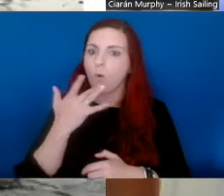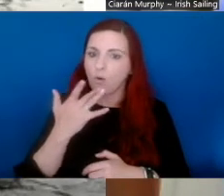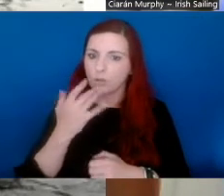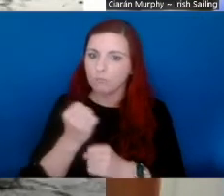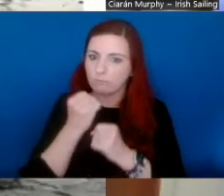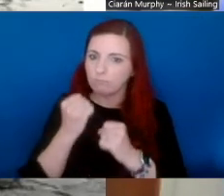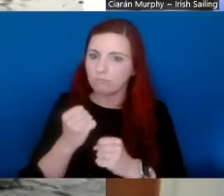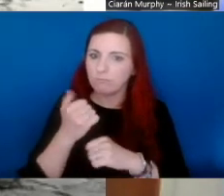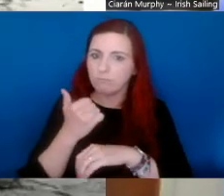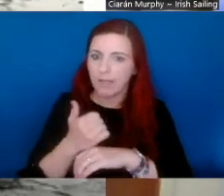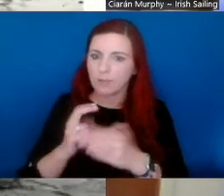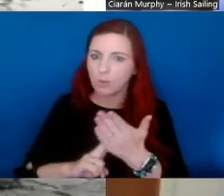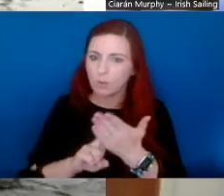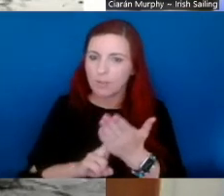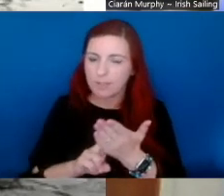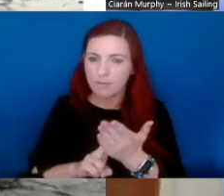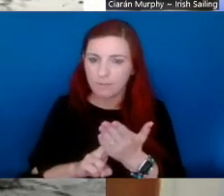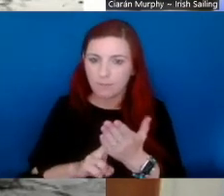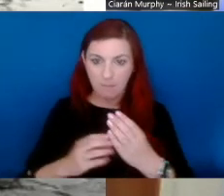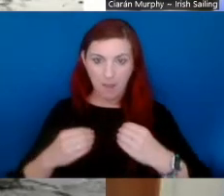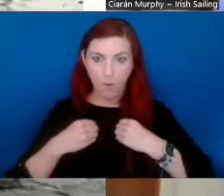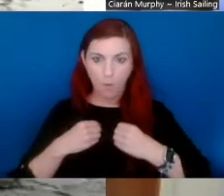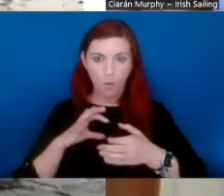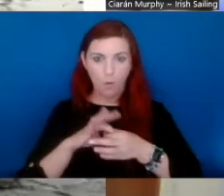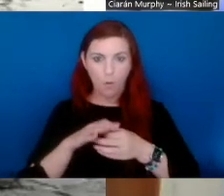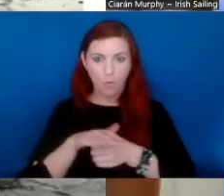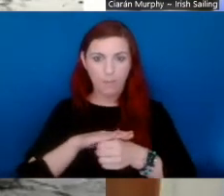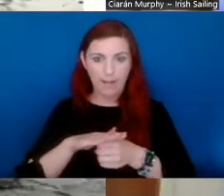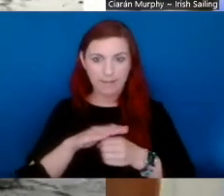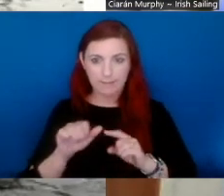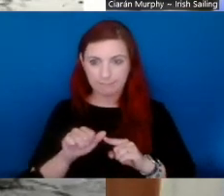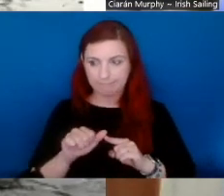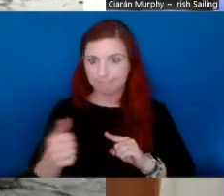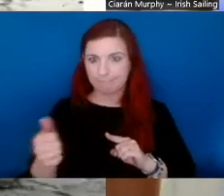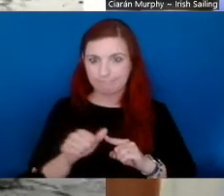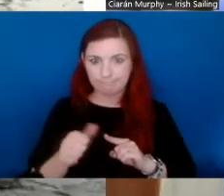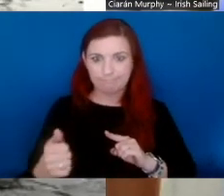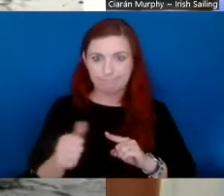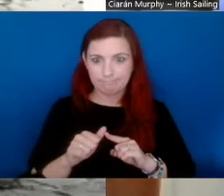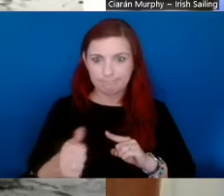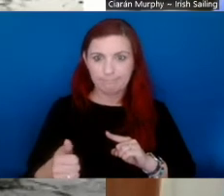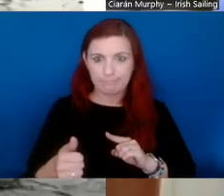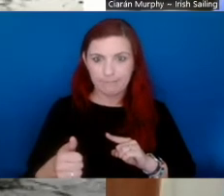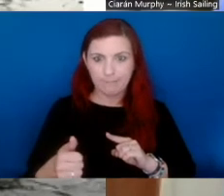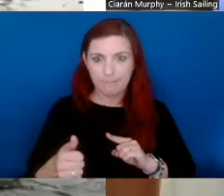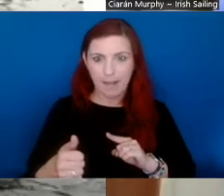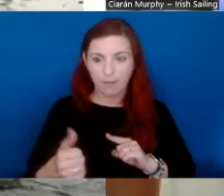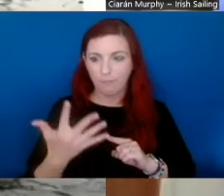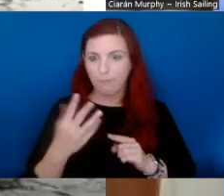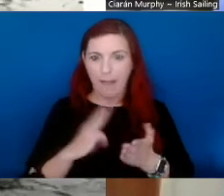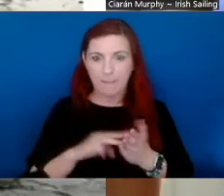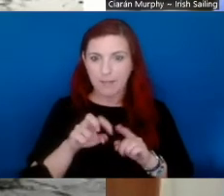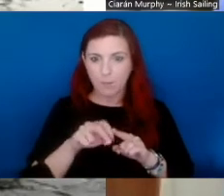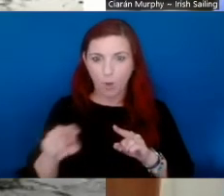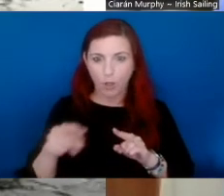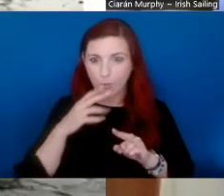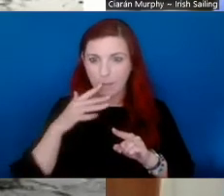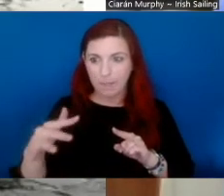water-based county, as in for my own home place, next stop pretty much New York from five minutes walk from the beach.